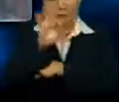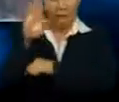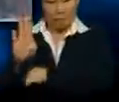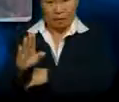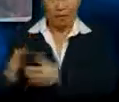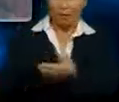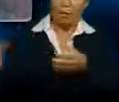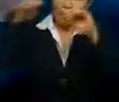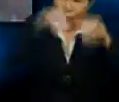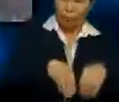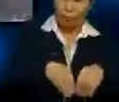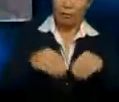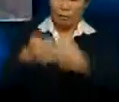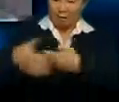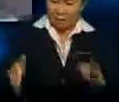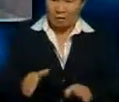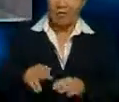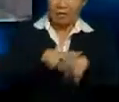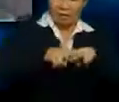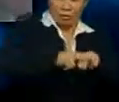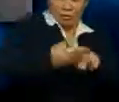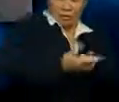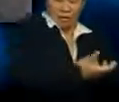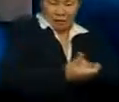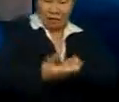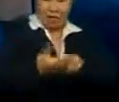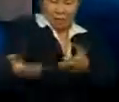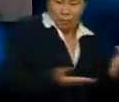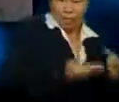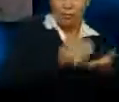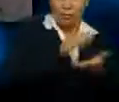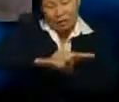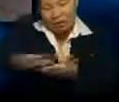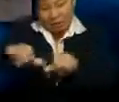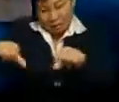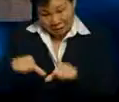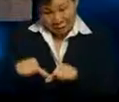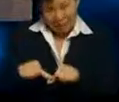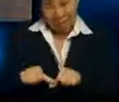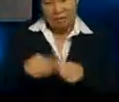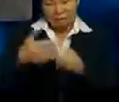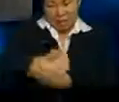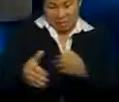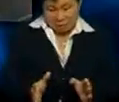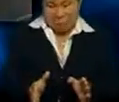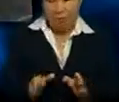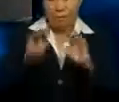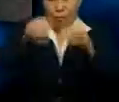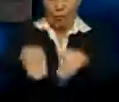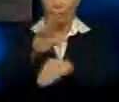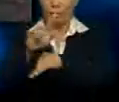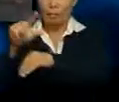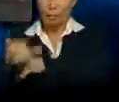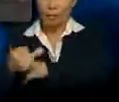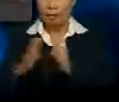into the cages, and the train will carry the cages into the sterilization area. The cages will be put into buggies in a line-up